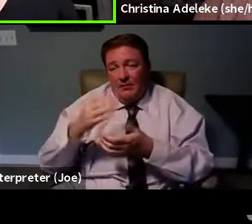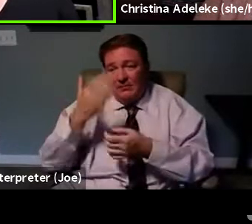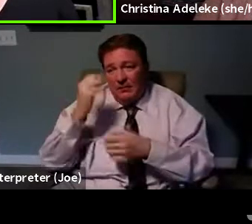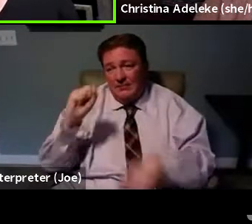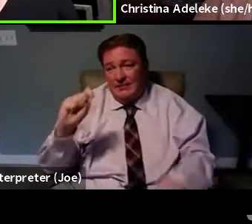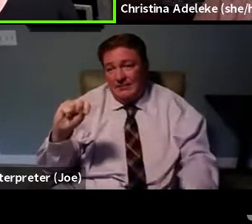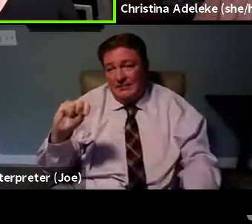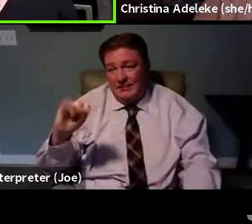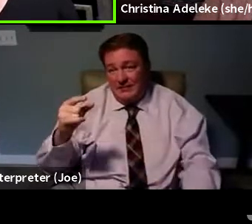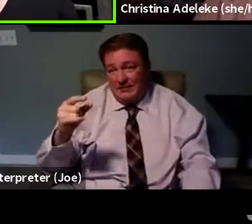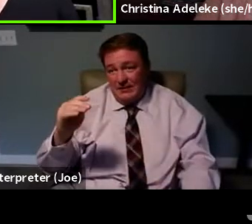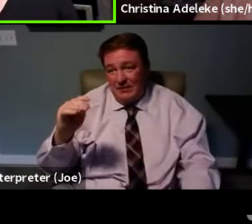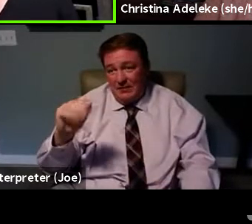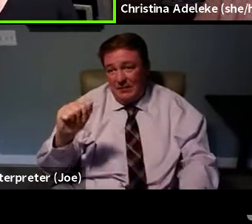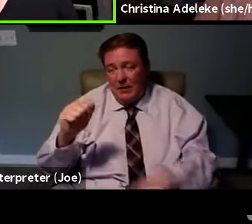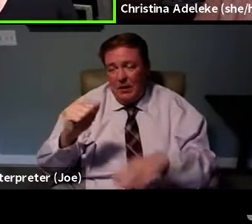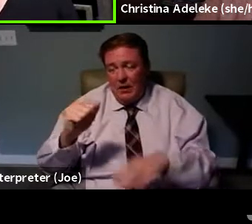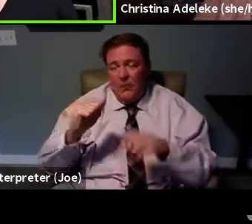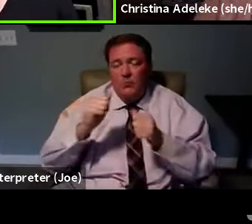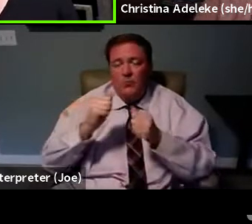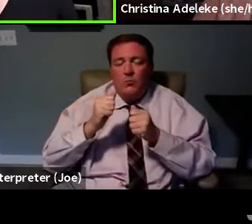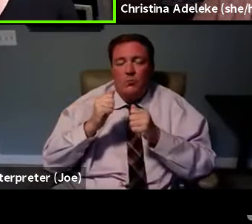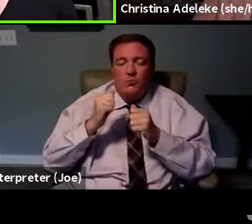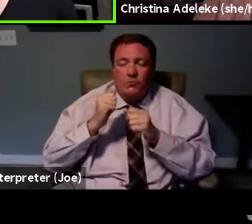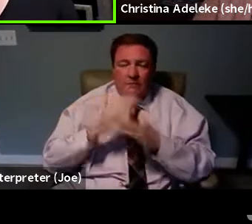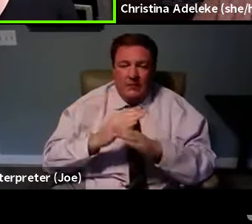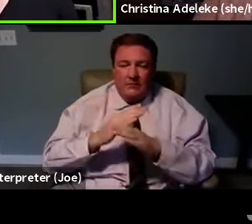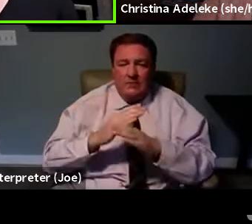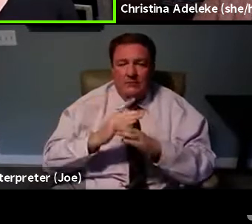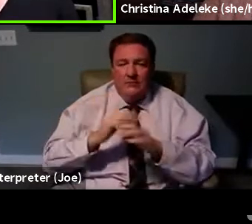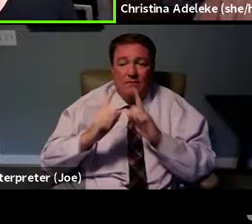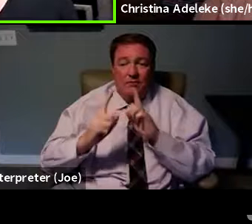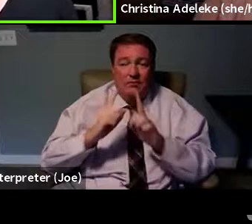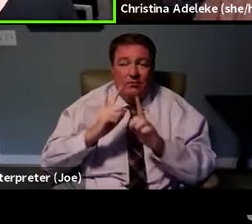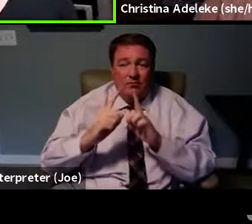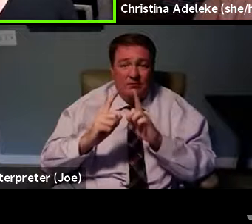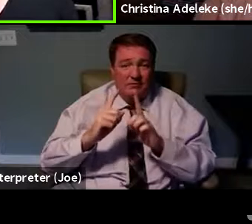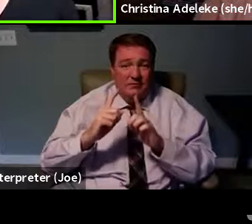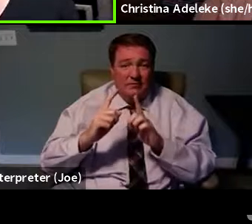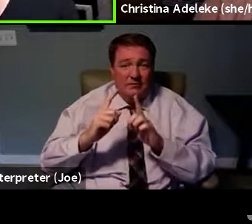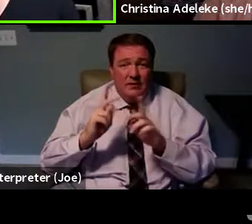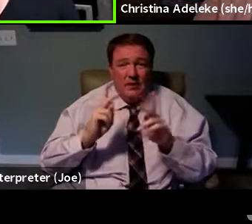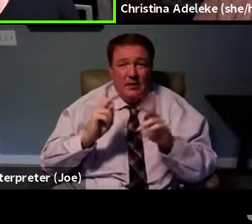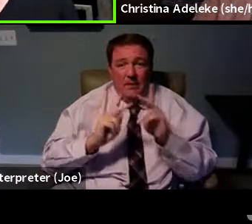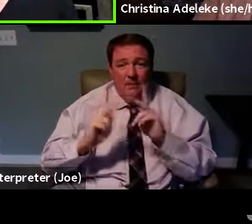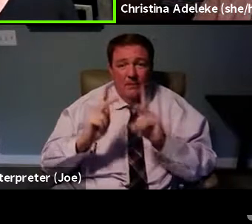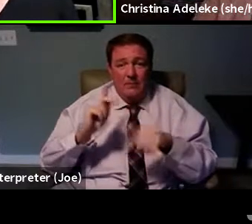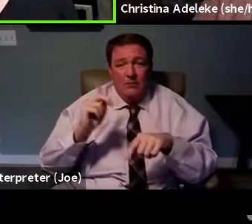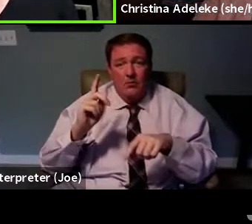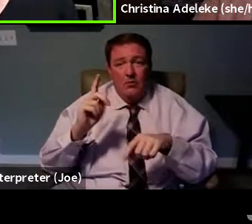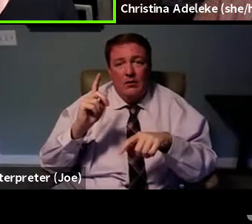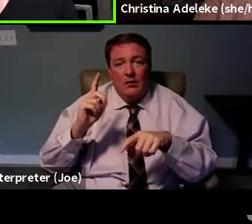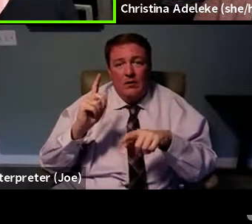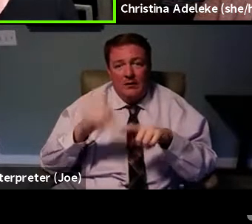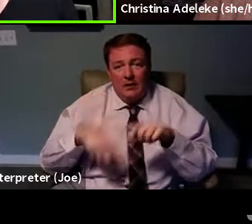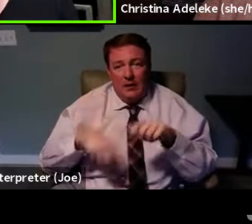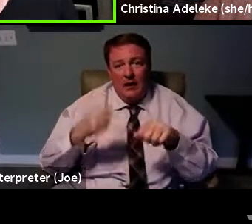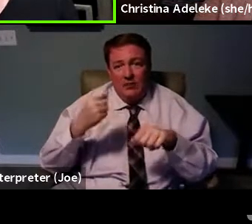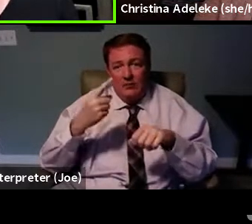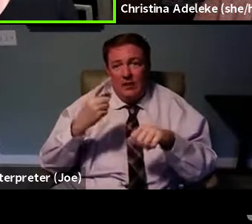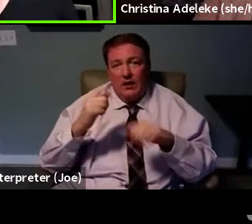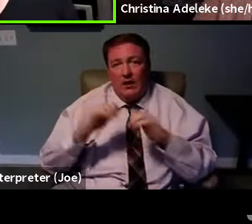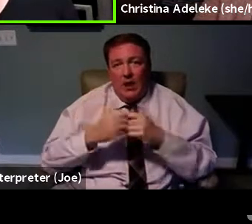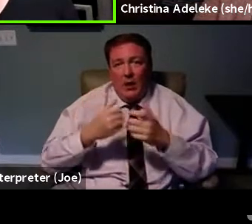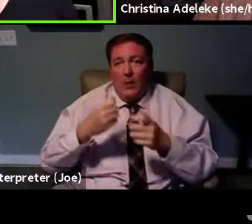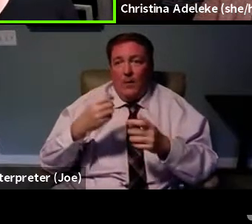prevents some real conversations from happening for people to get past how beneficial and impactful in a